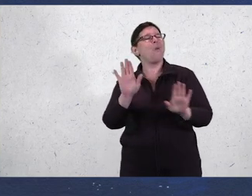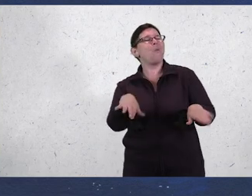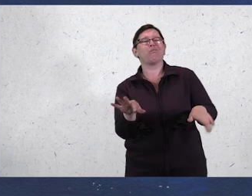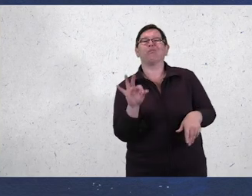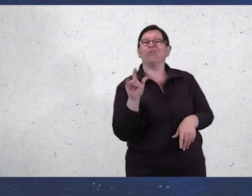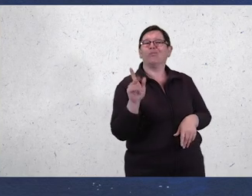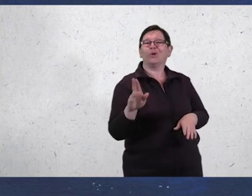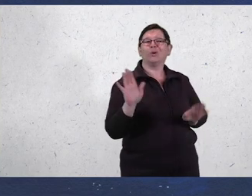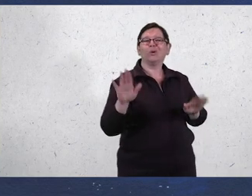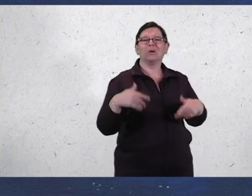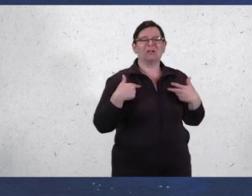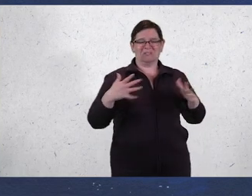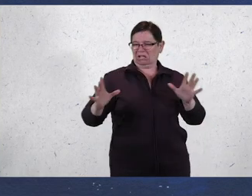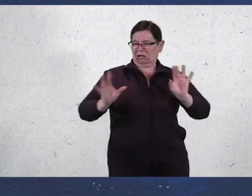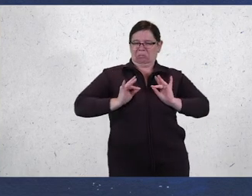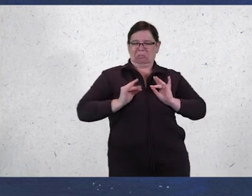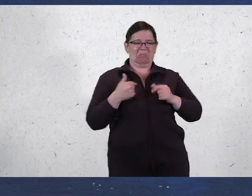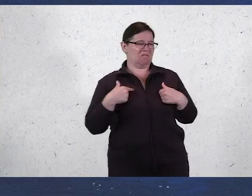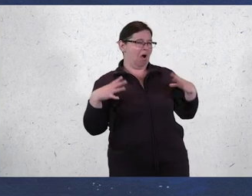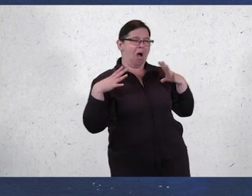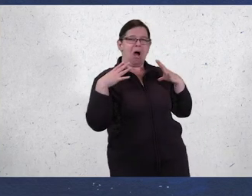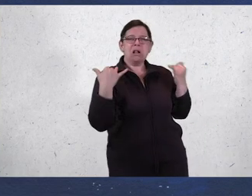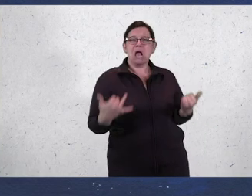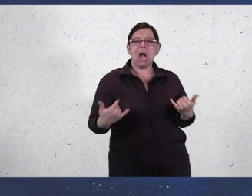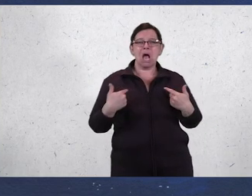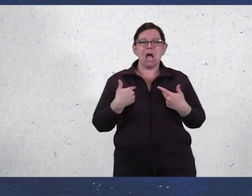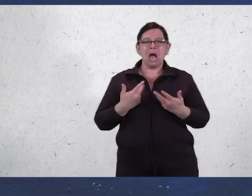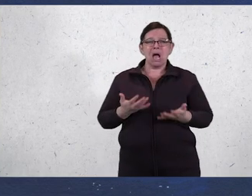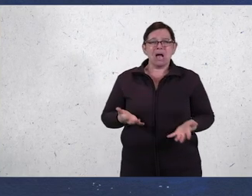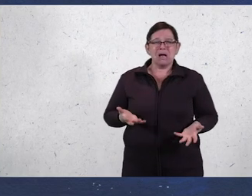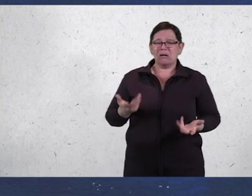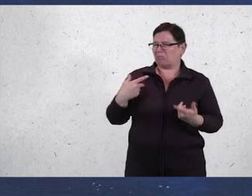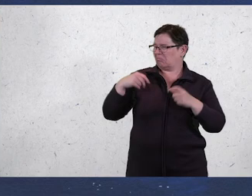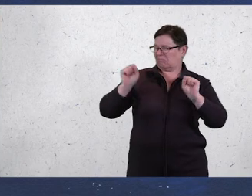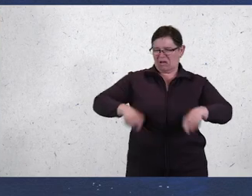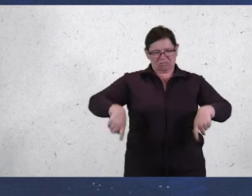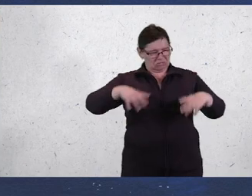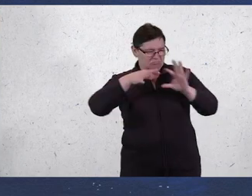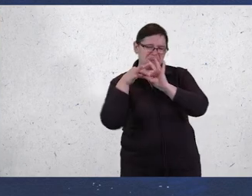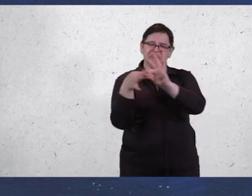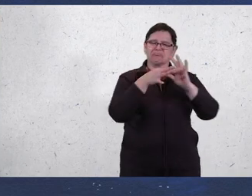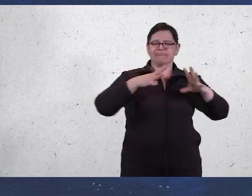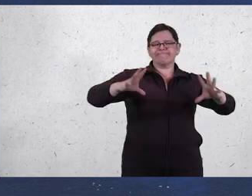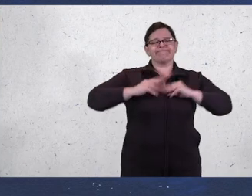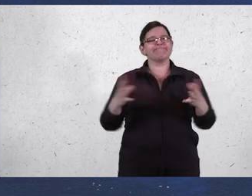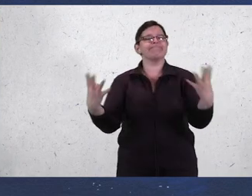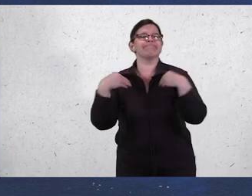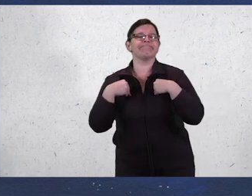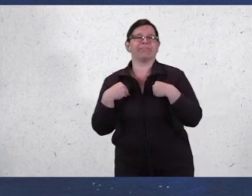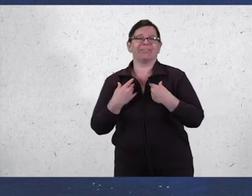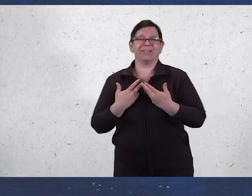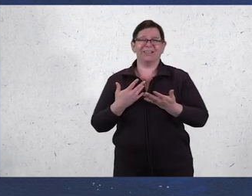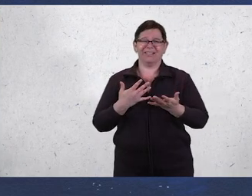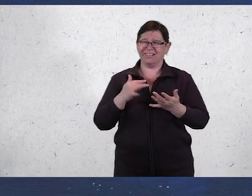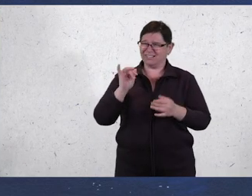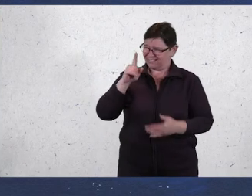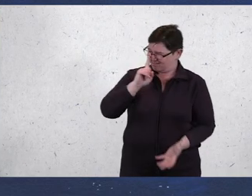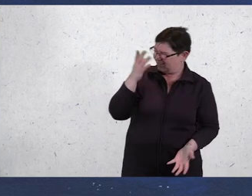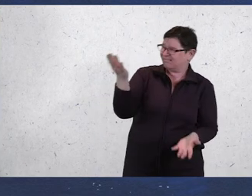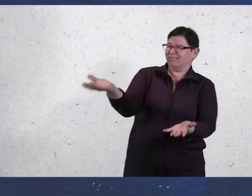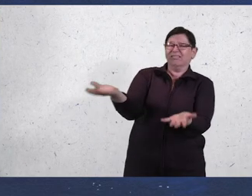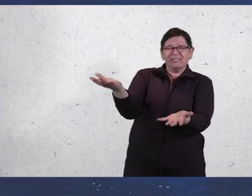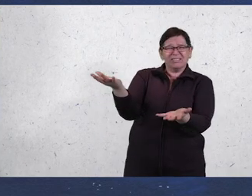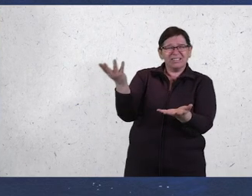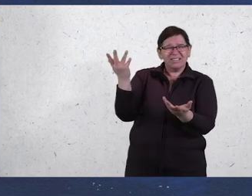like it's just a flu, I've had it and I'm totally fine now, or we need to learn to live with this virus, it negates how